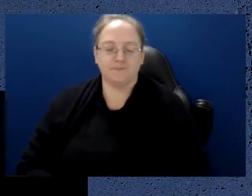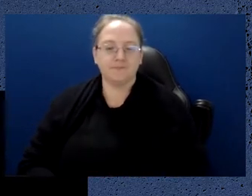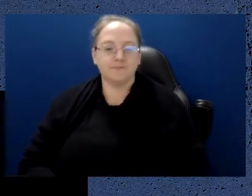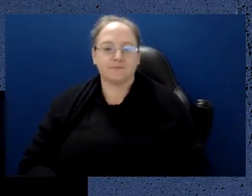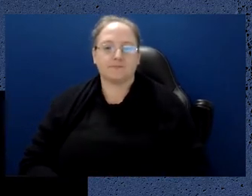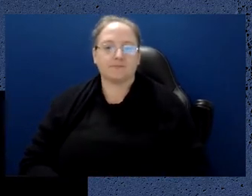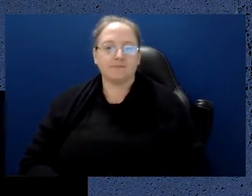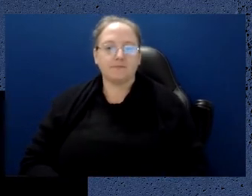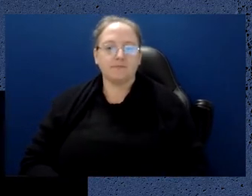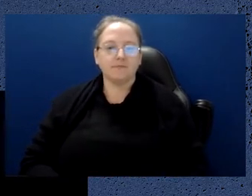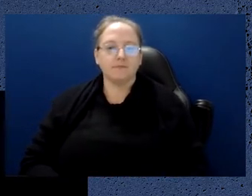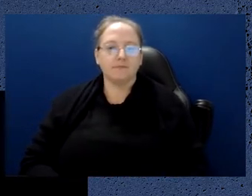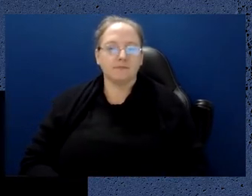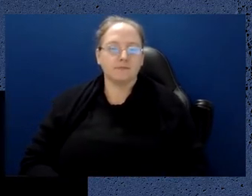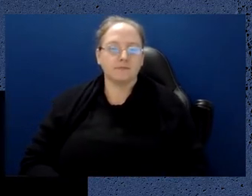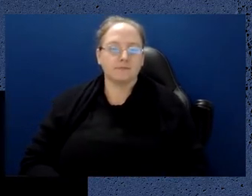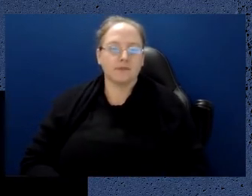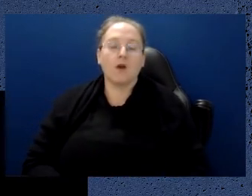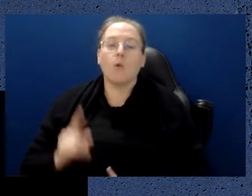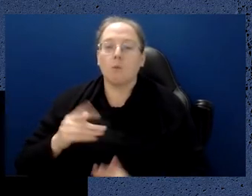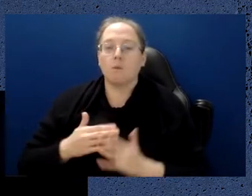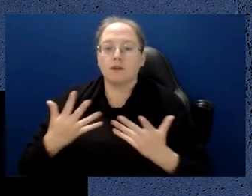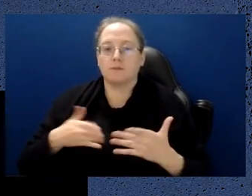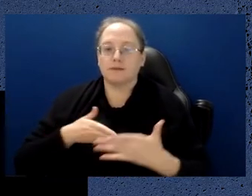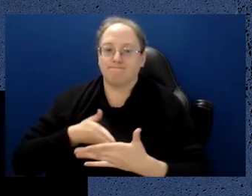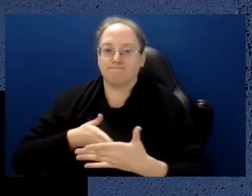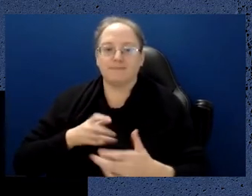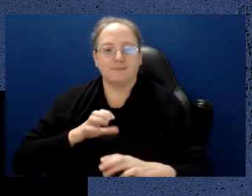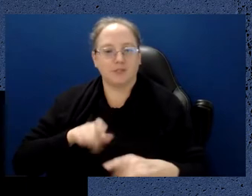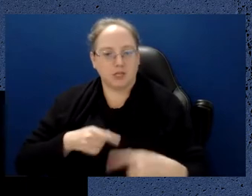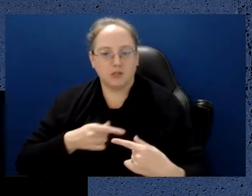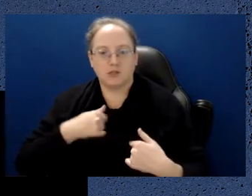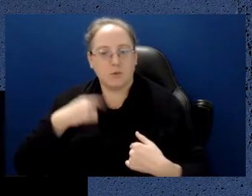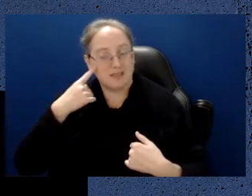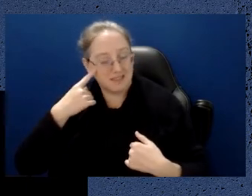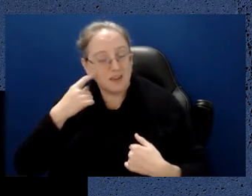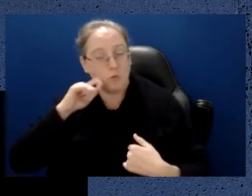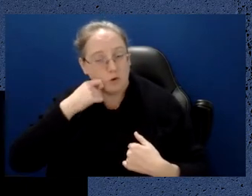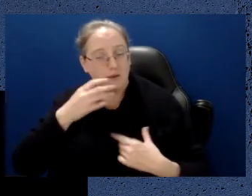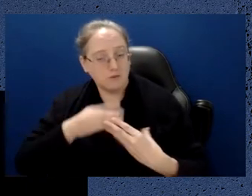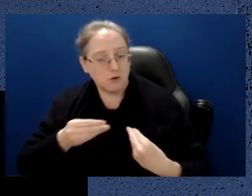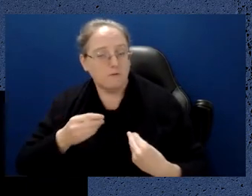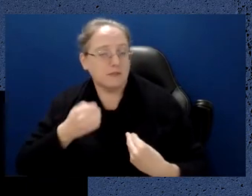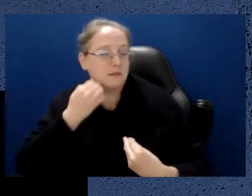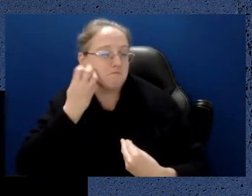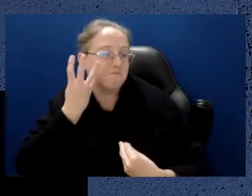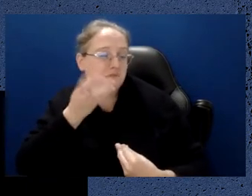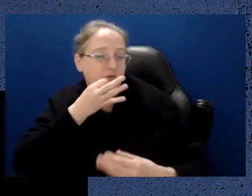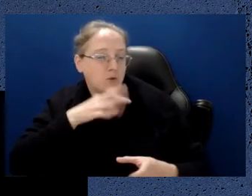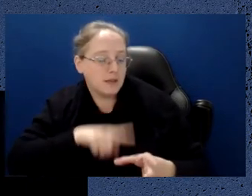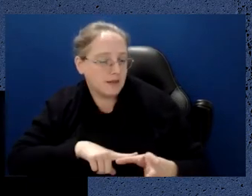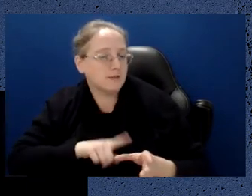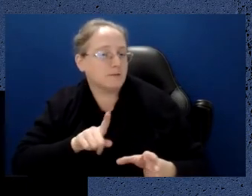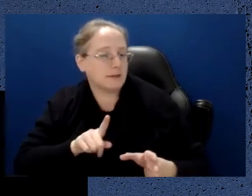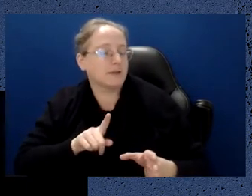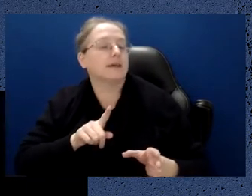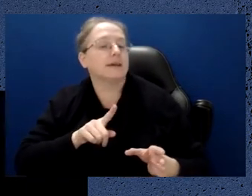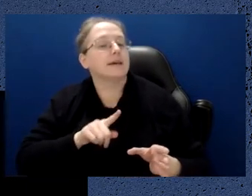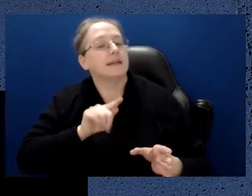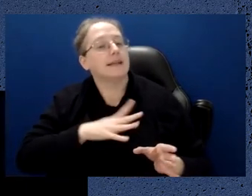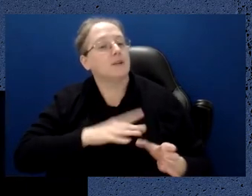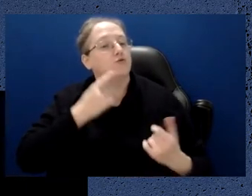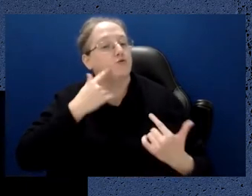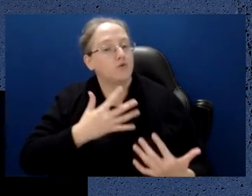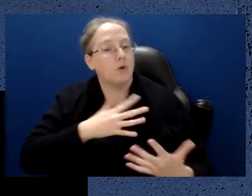that I believe we will see met in the next few years is to demonstrate quantum advantage in some